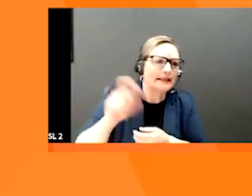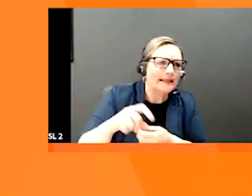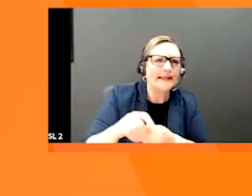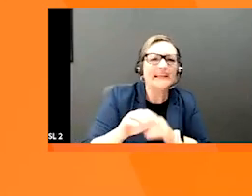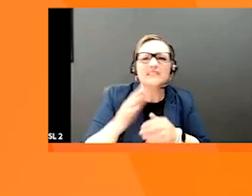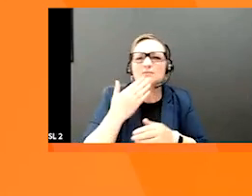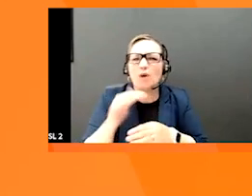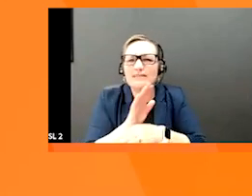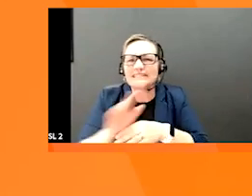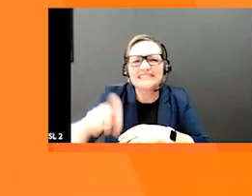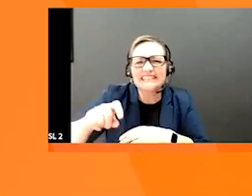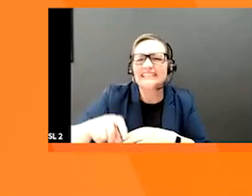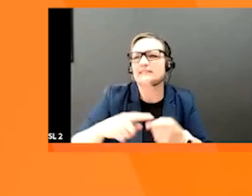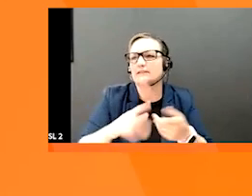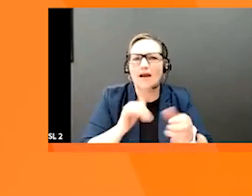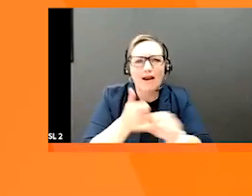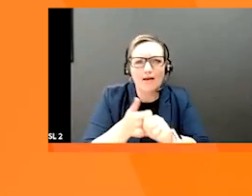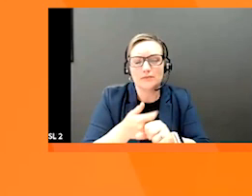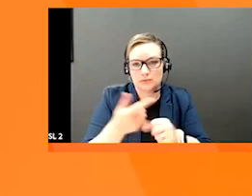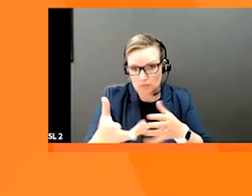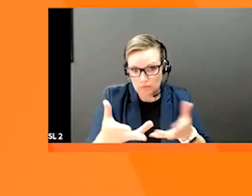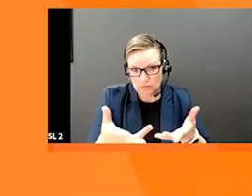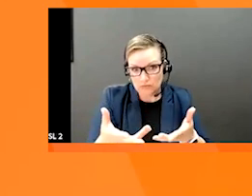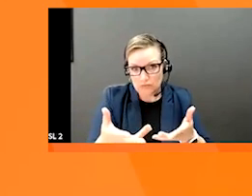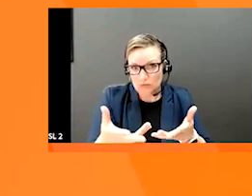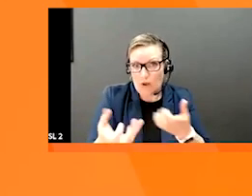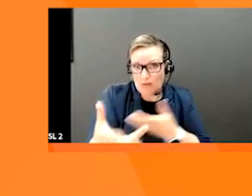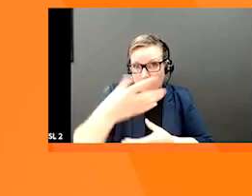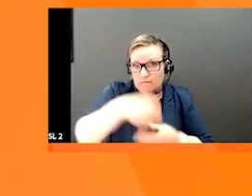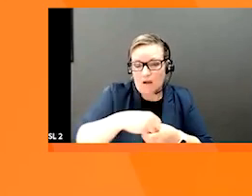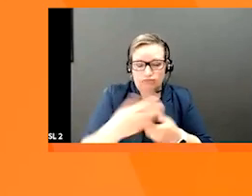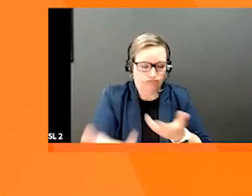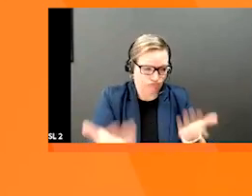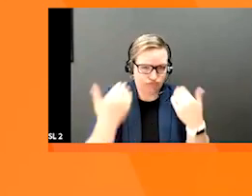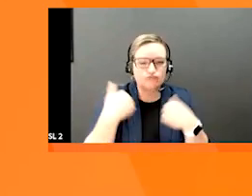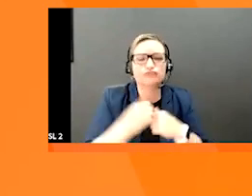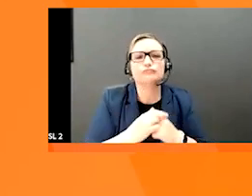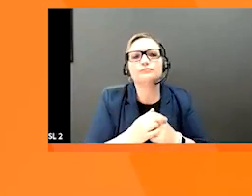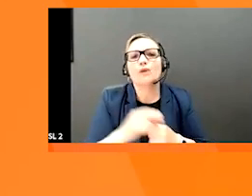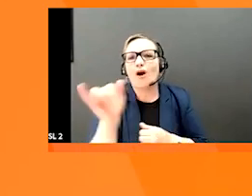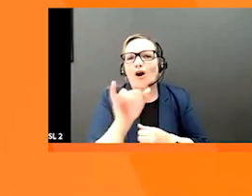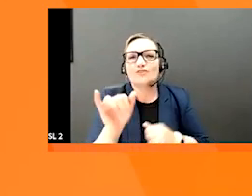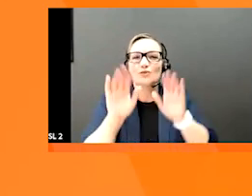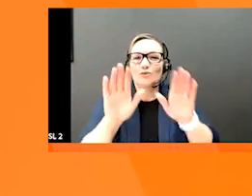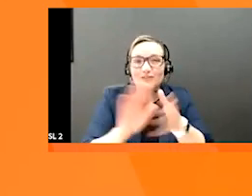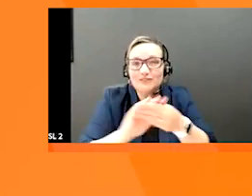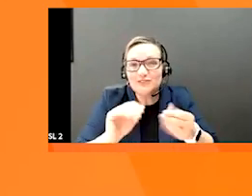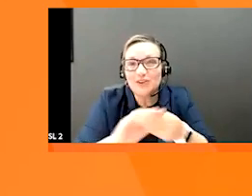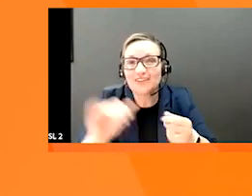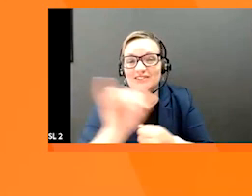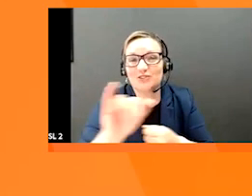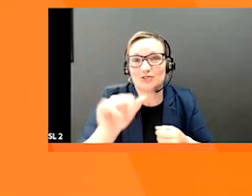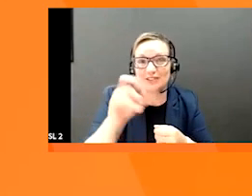updates. And we're also looking for great stories from our small business subscribers. So if you're a GS1